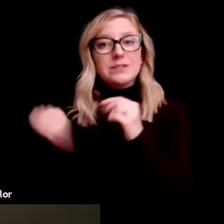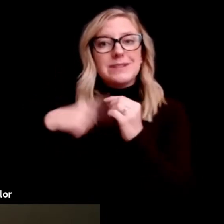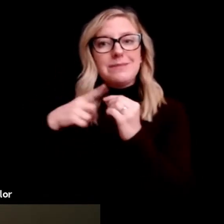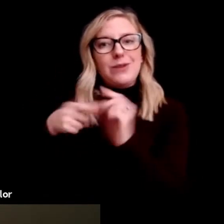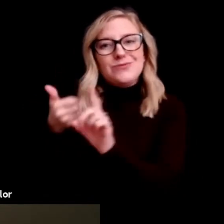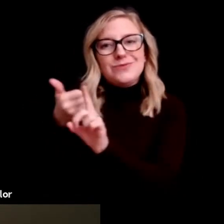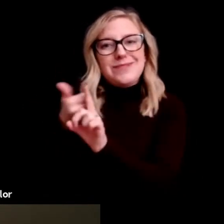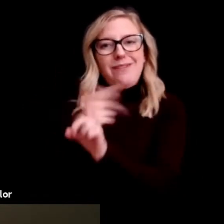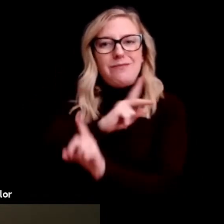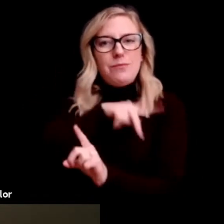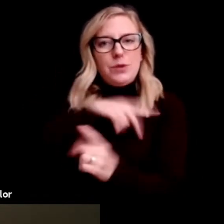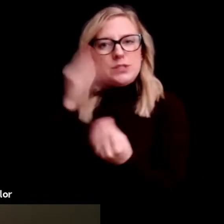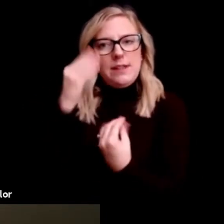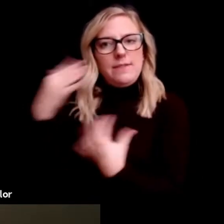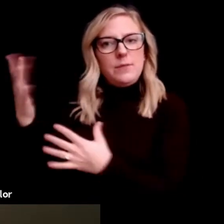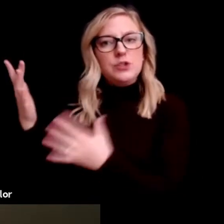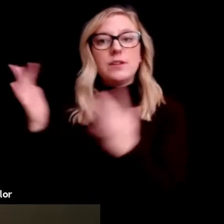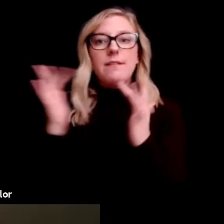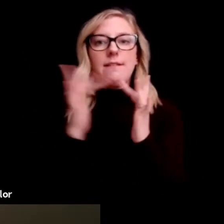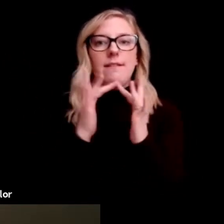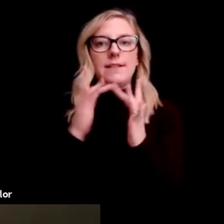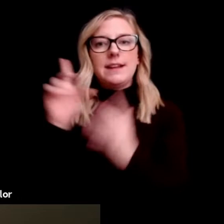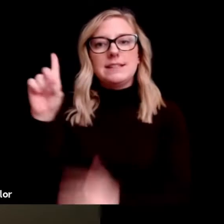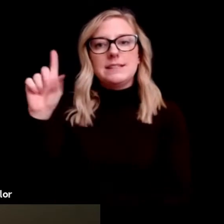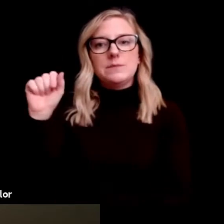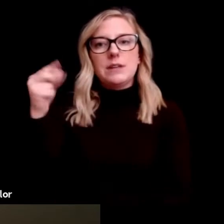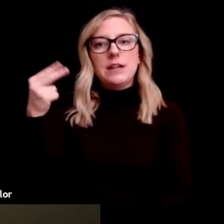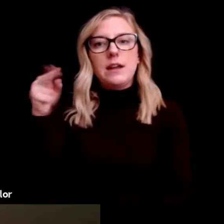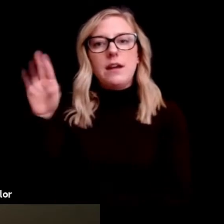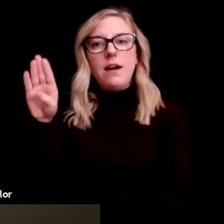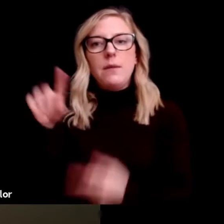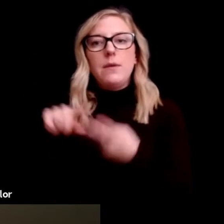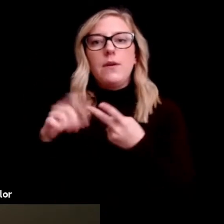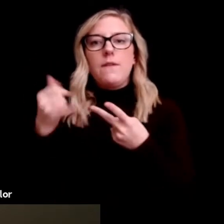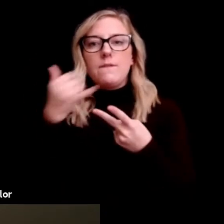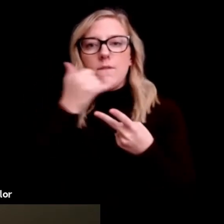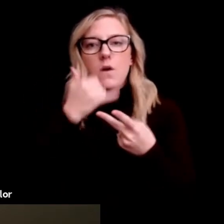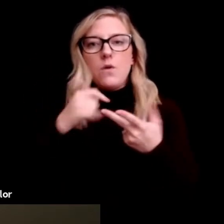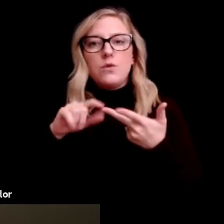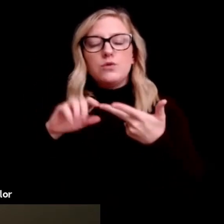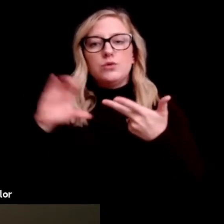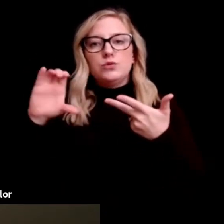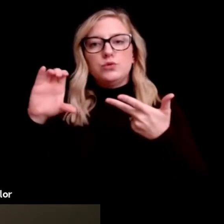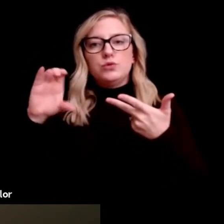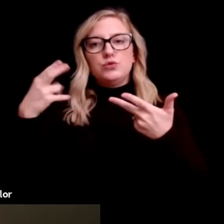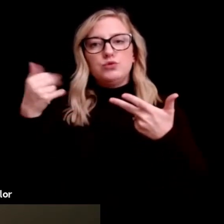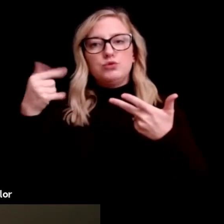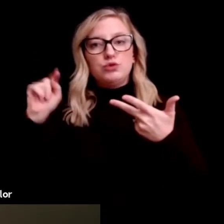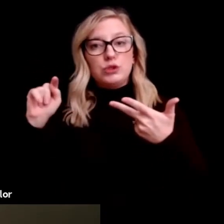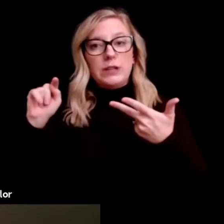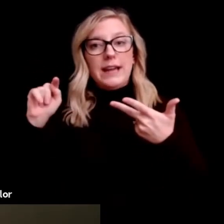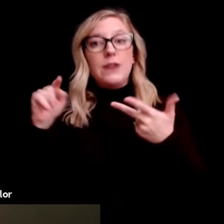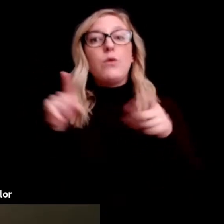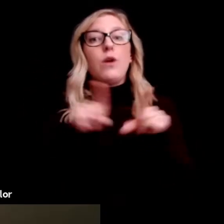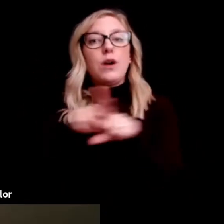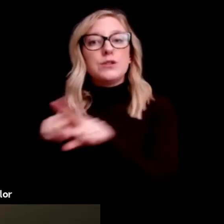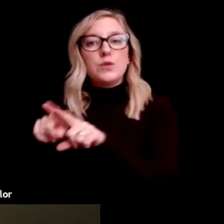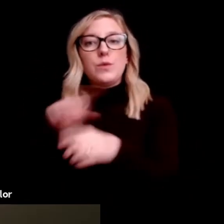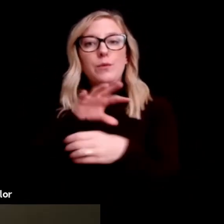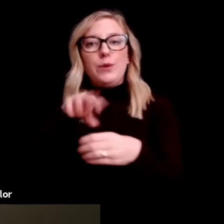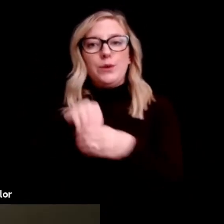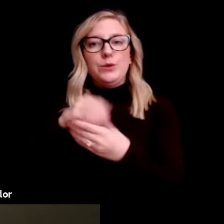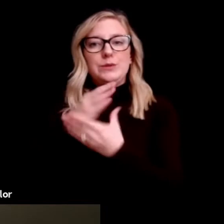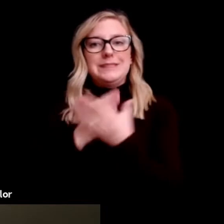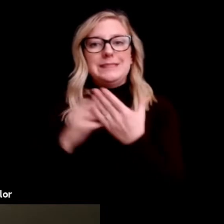contact us via phone or chat. During the event, we'll also be putting links to information in the comments. We've linked some